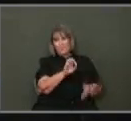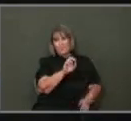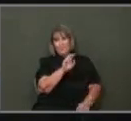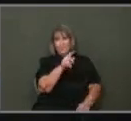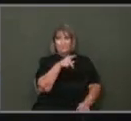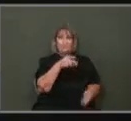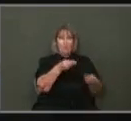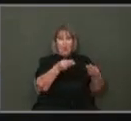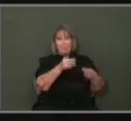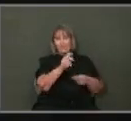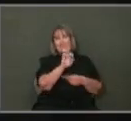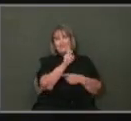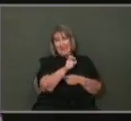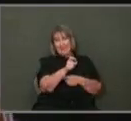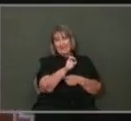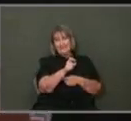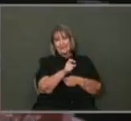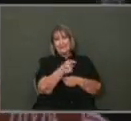works out the same.